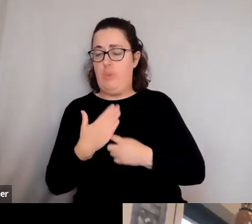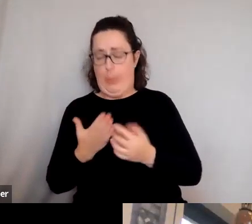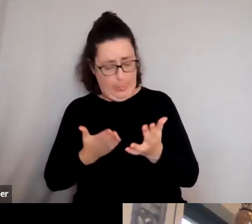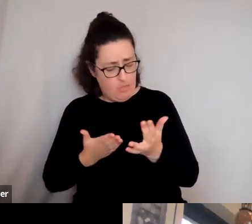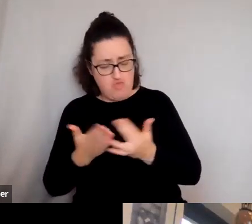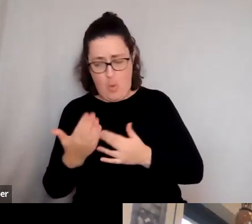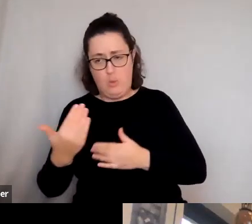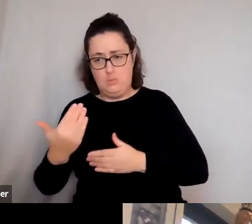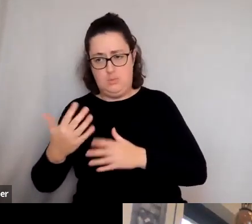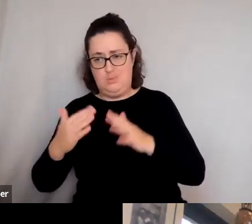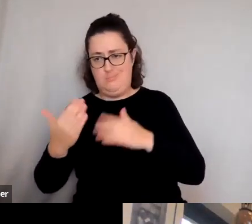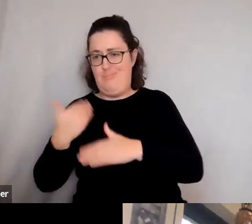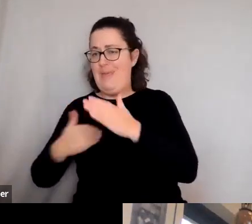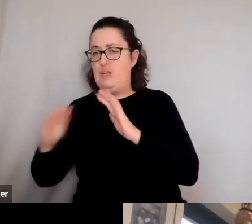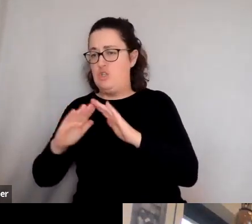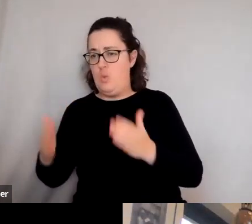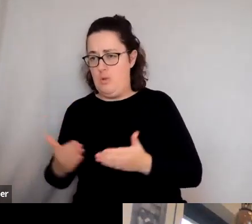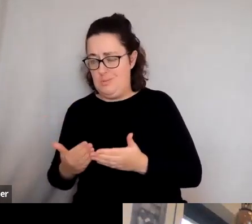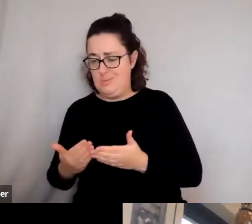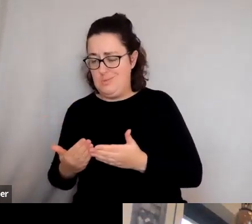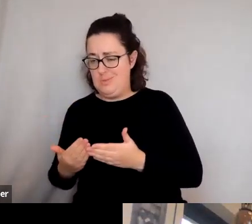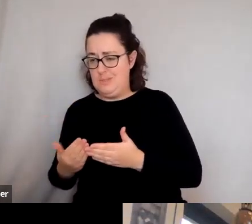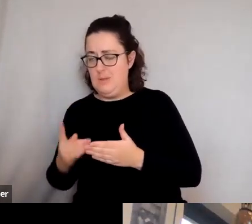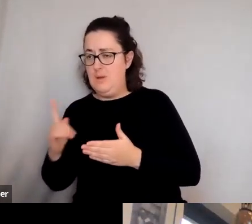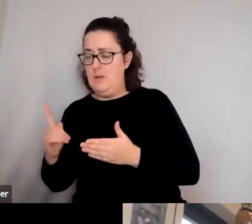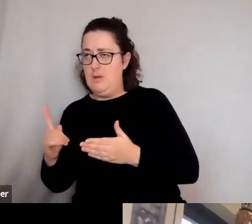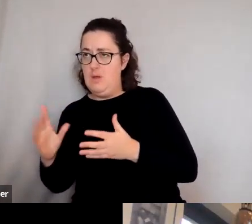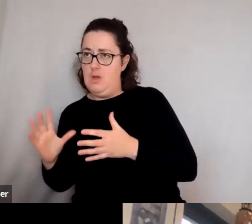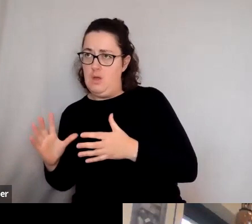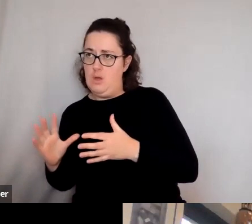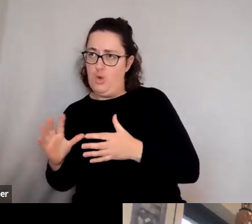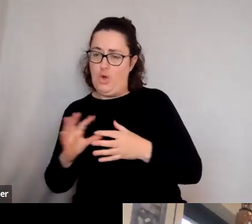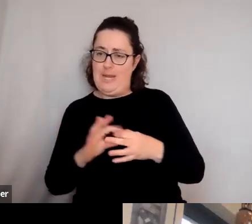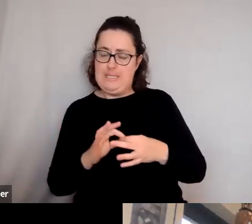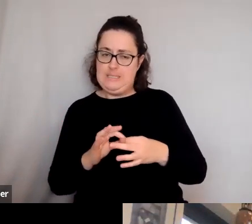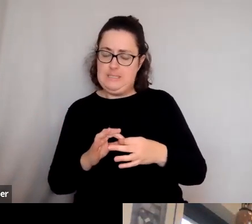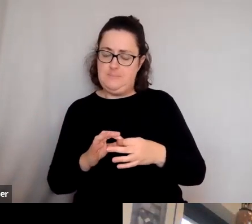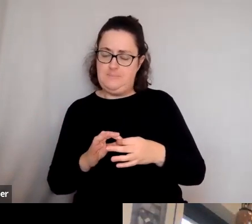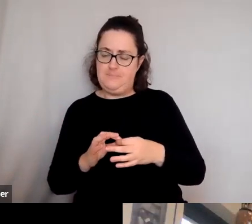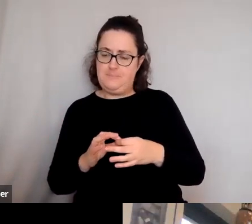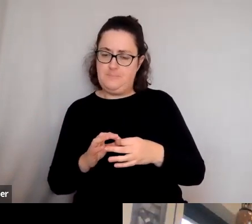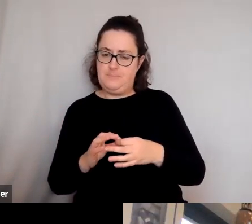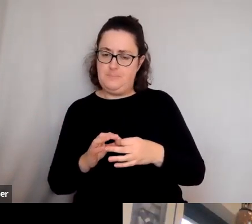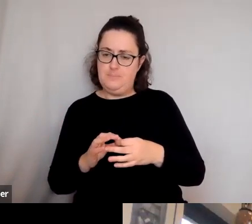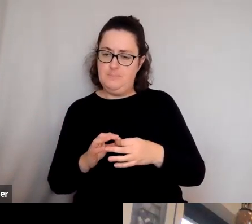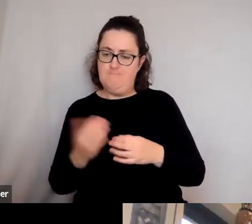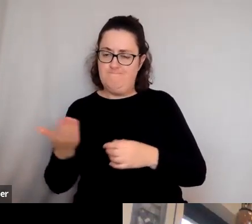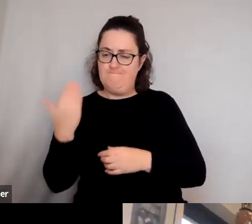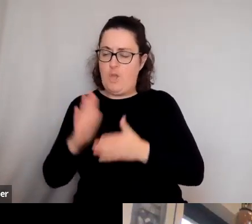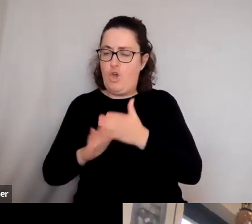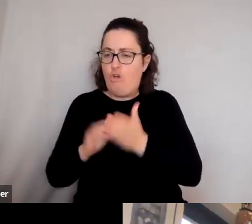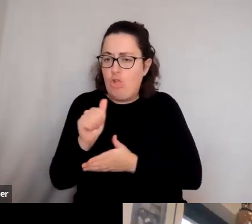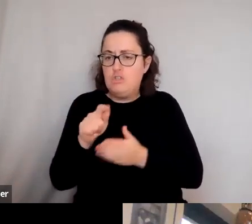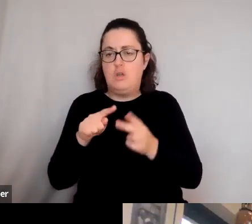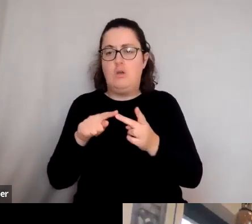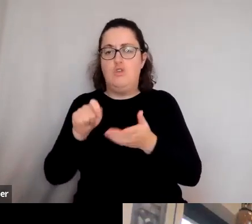the ancient world. Partly connected with that, I think, um, uh, ancient culture, ancient writing,